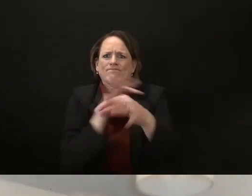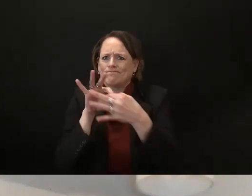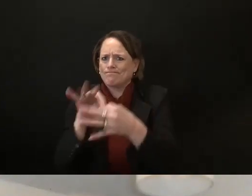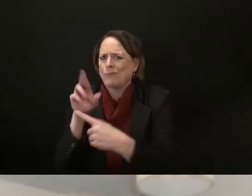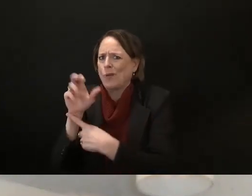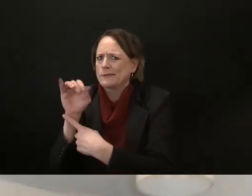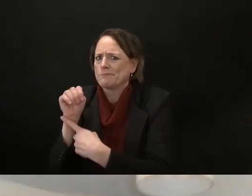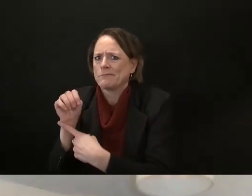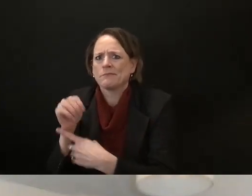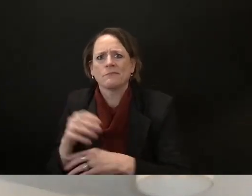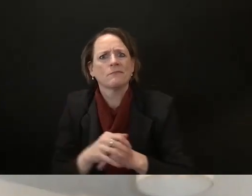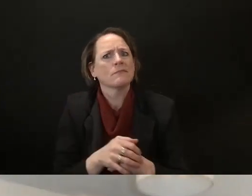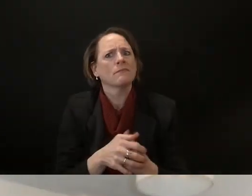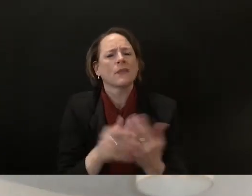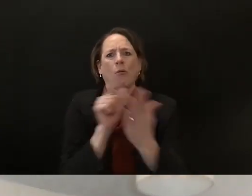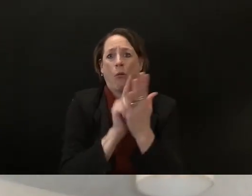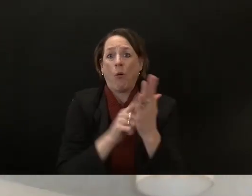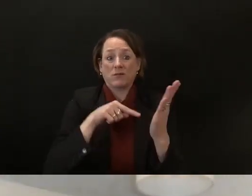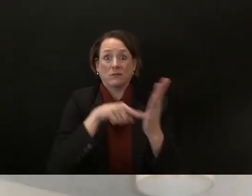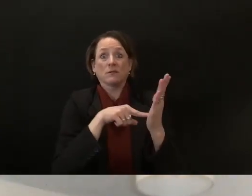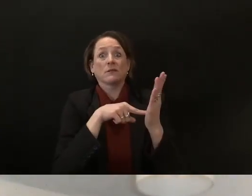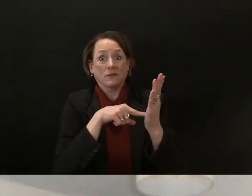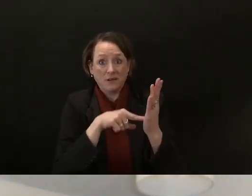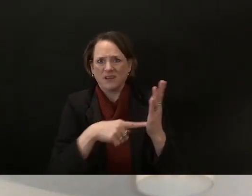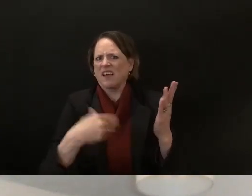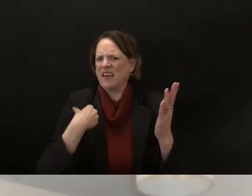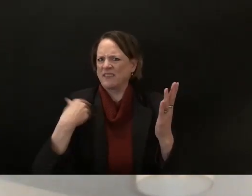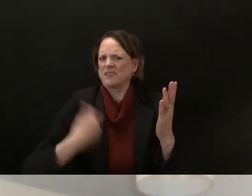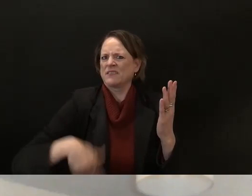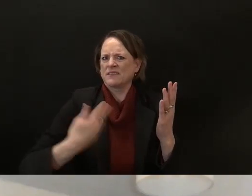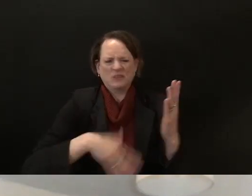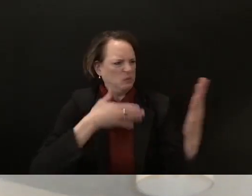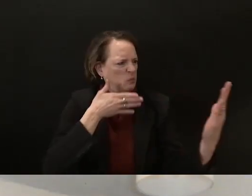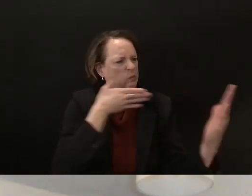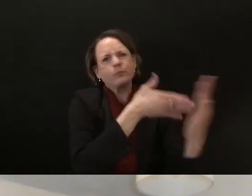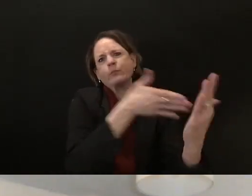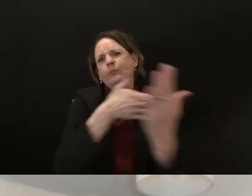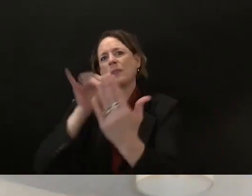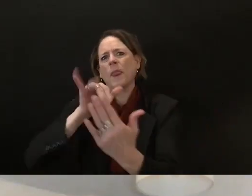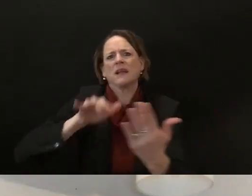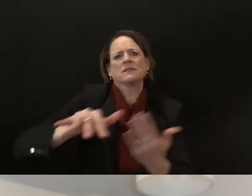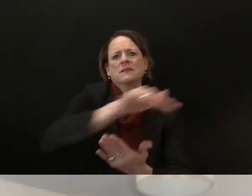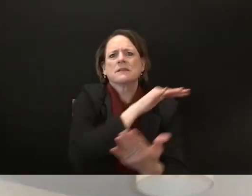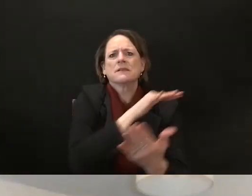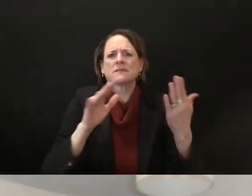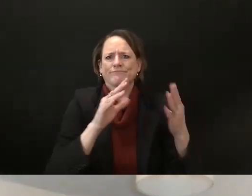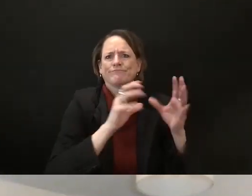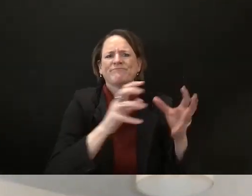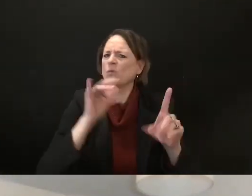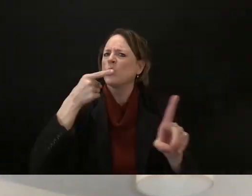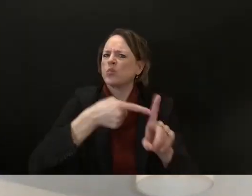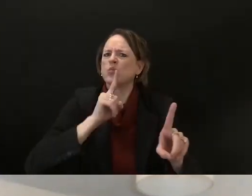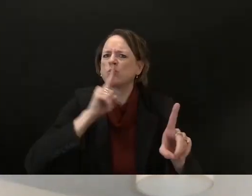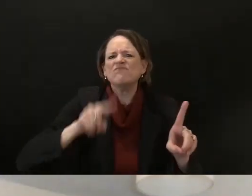laws that are disproportionately hurting uh certain populations and specifically black population um and populations of color in general